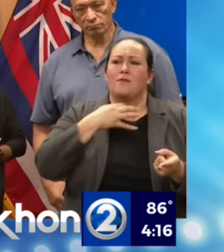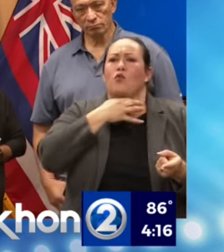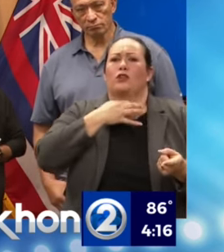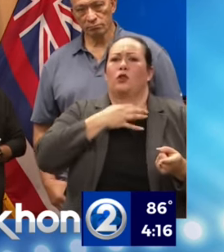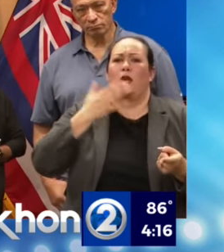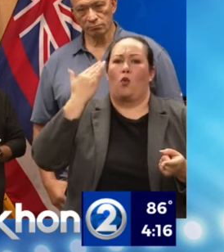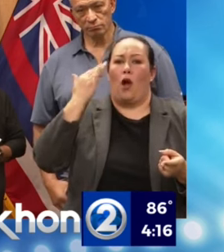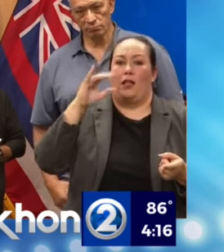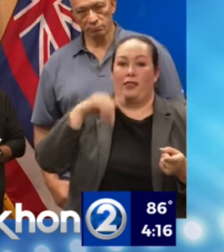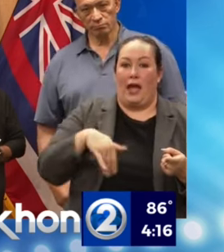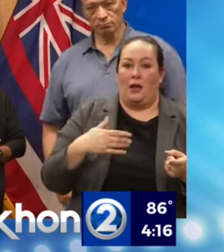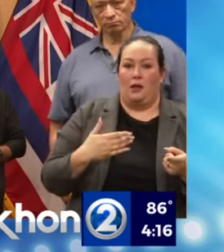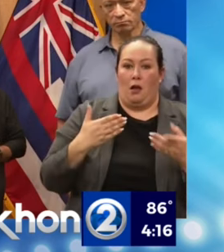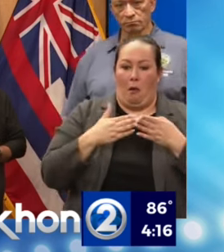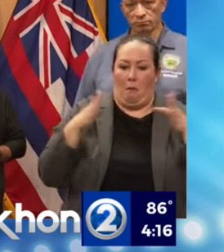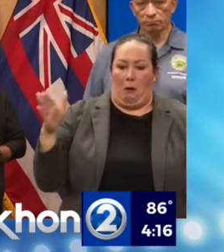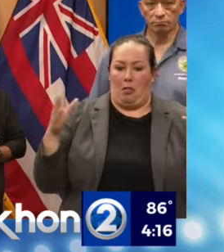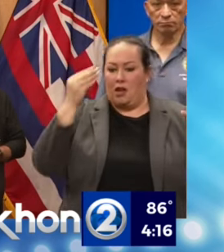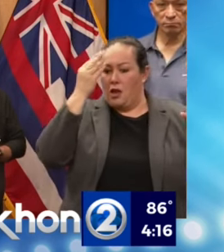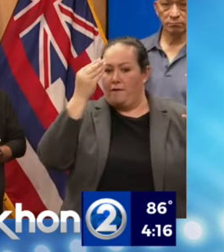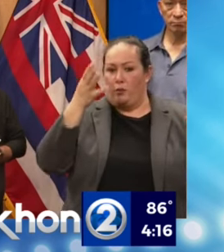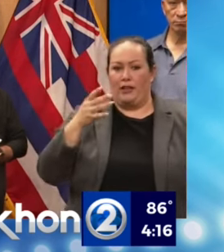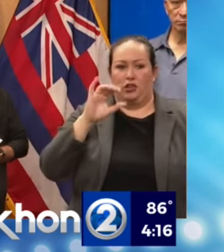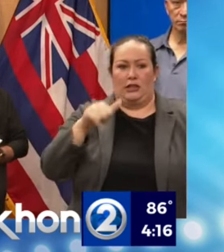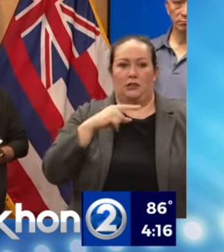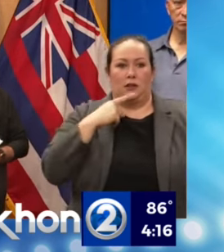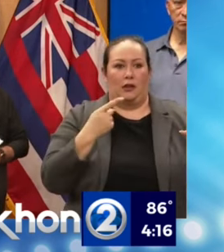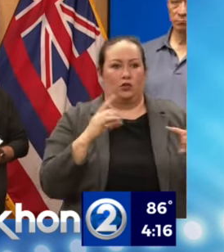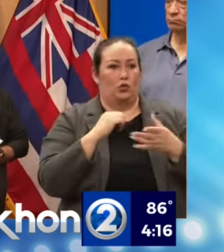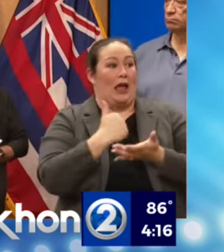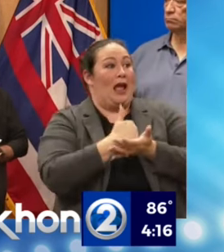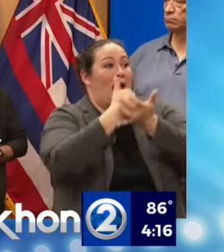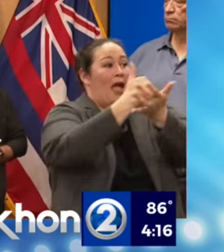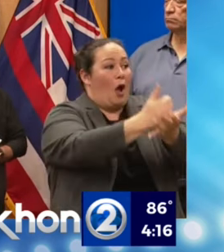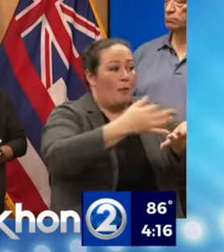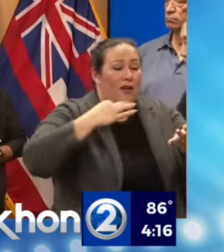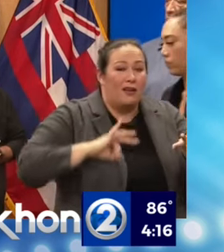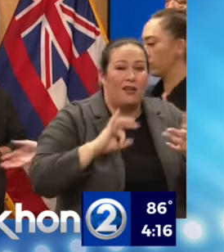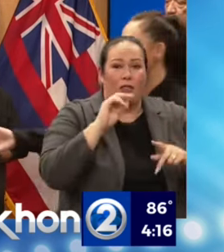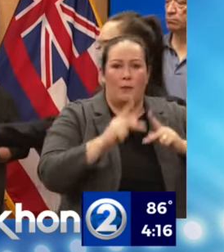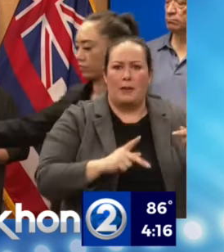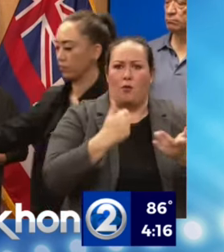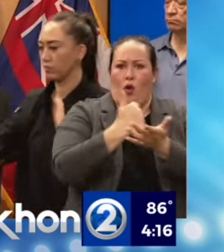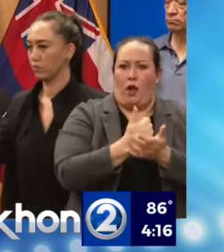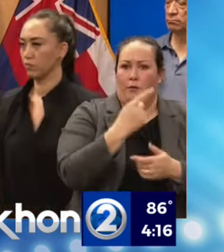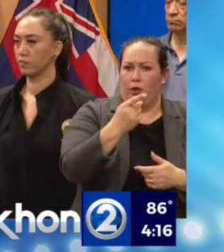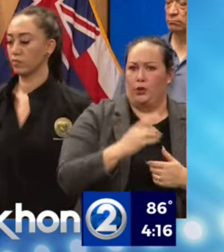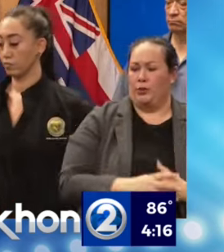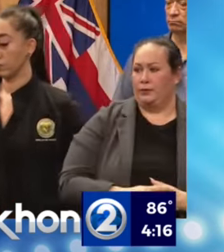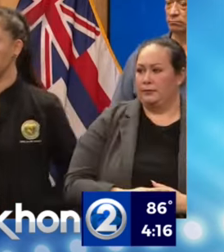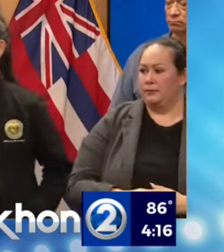That public information is not coming in such a way that it can help the people help you.